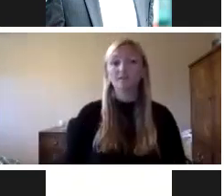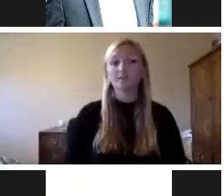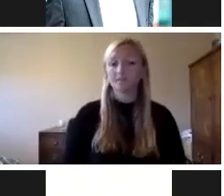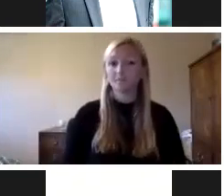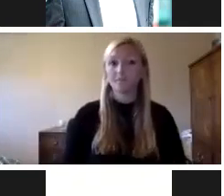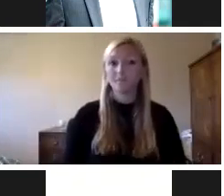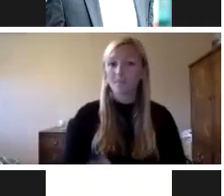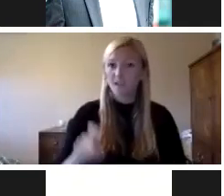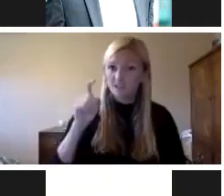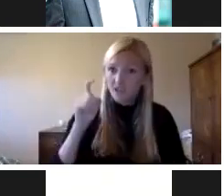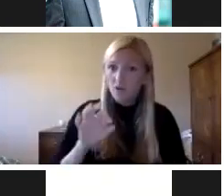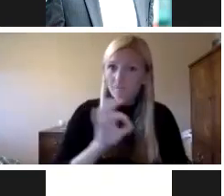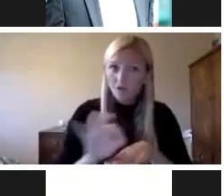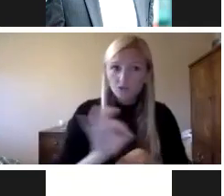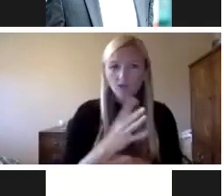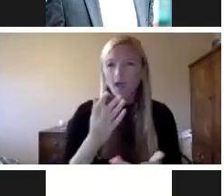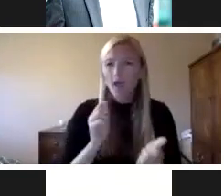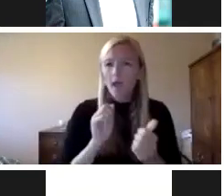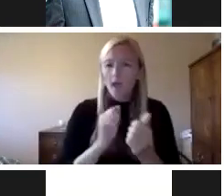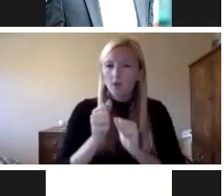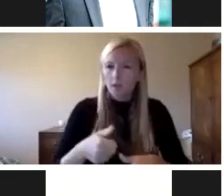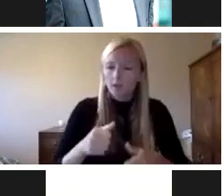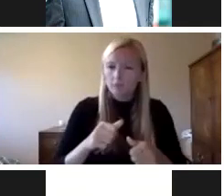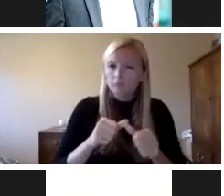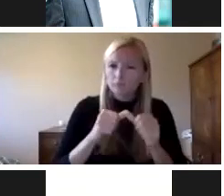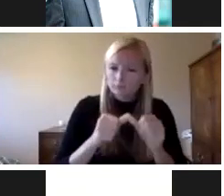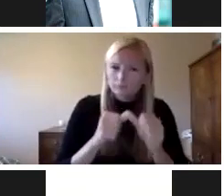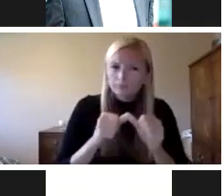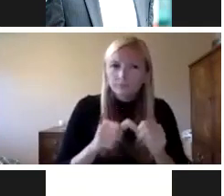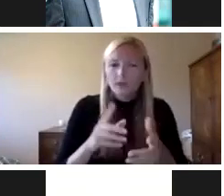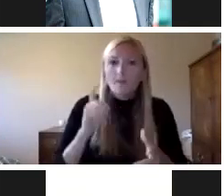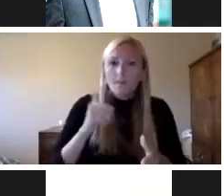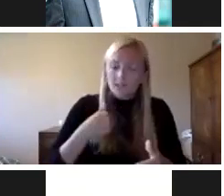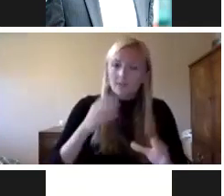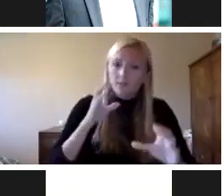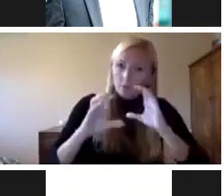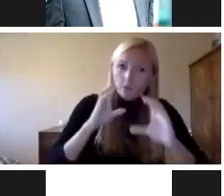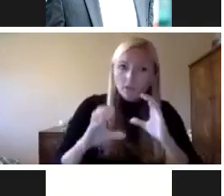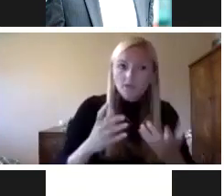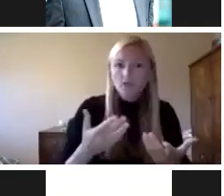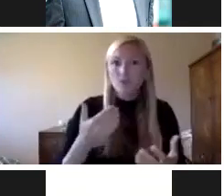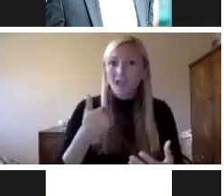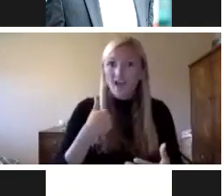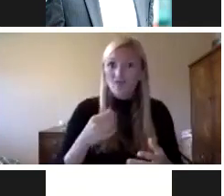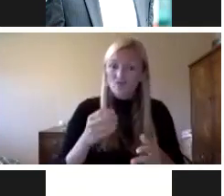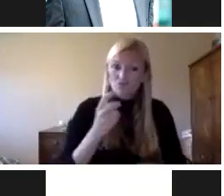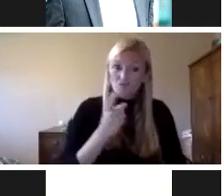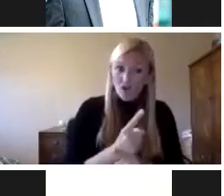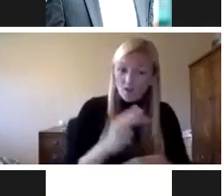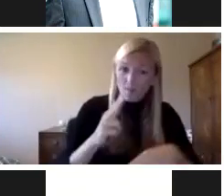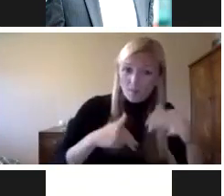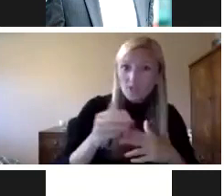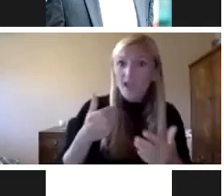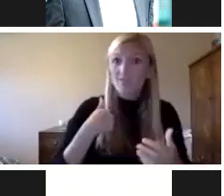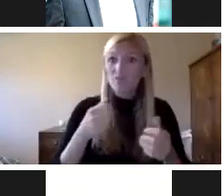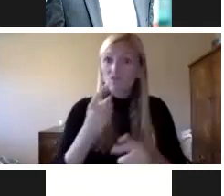maintain continuity in what we're doing? We have to have elements of communication that are considered. So do we have the right infrastructure? Do we have the right equipment? Do we have the right